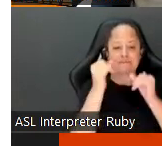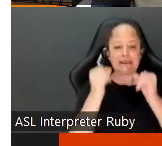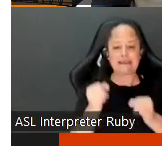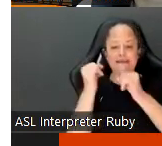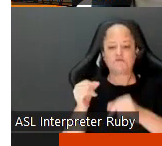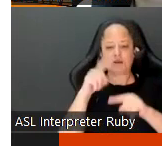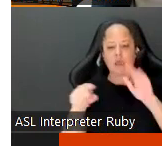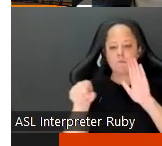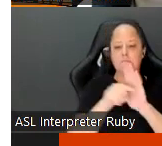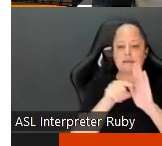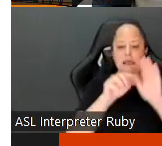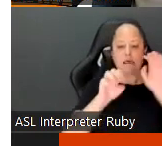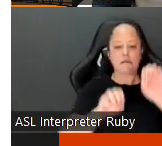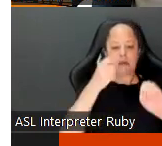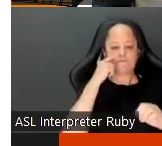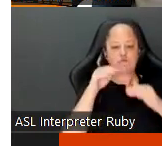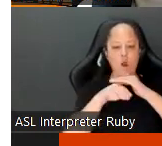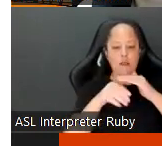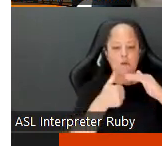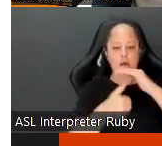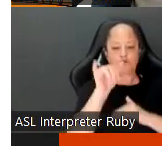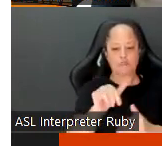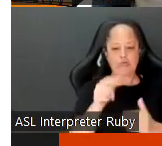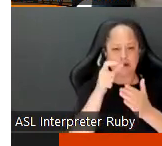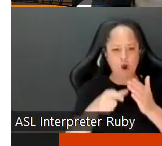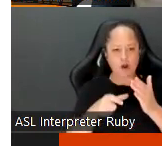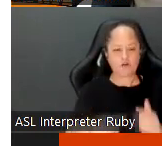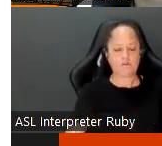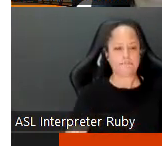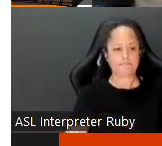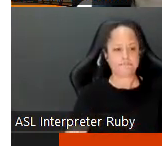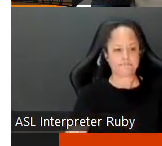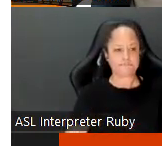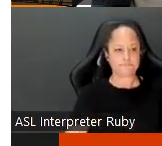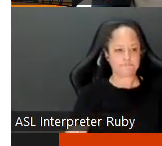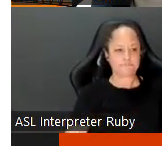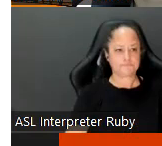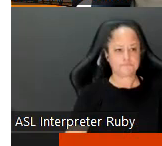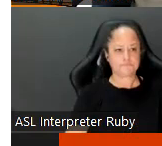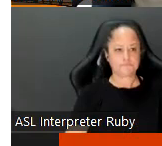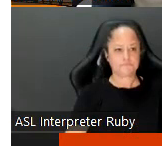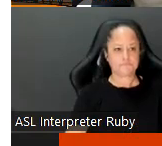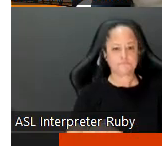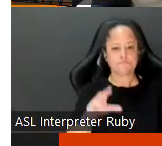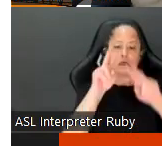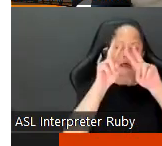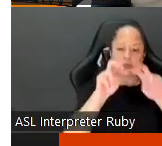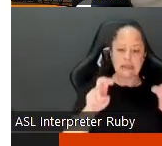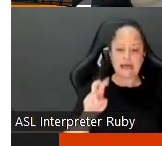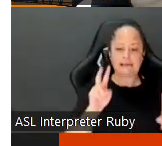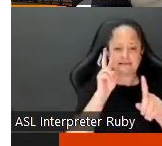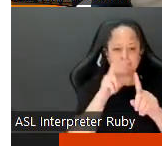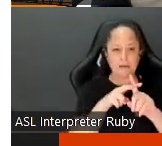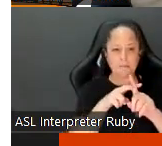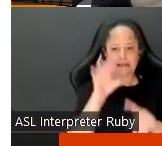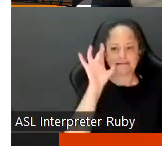be negatively evaluated for accessibility under this article um this analysis also applies to